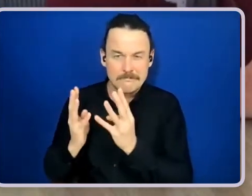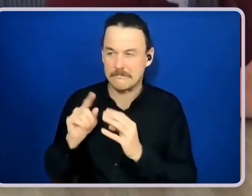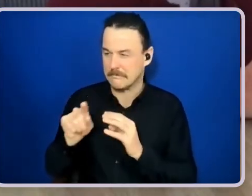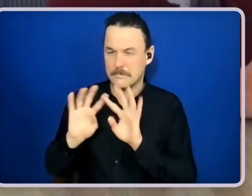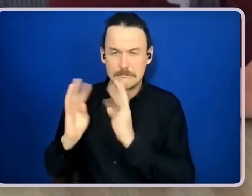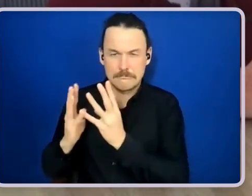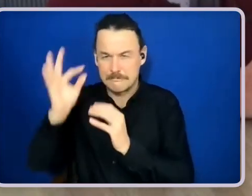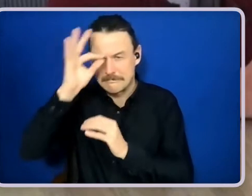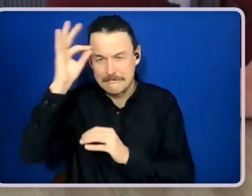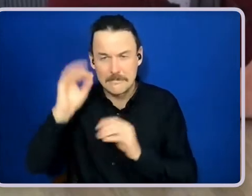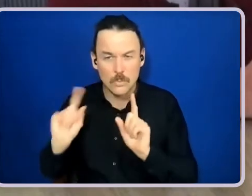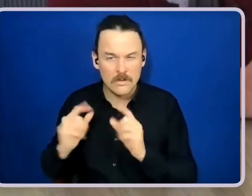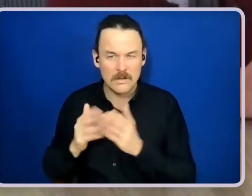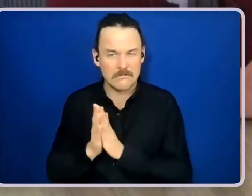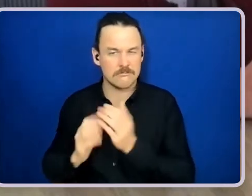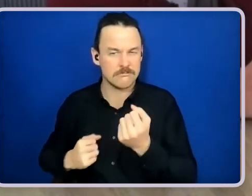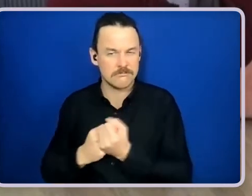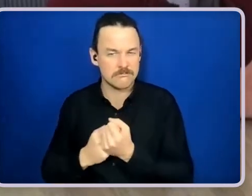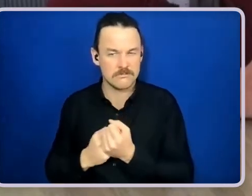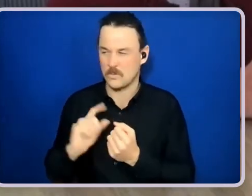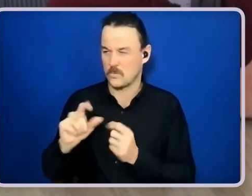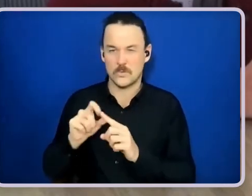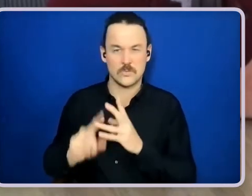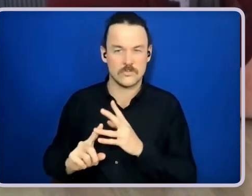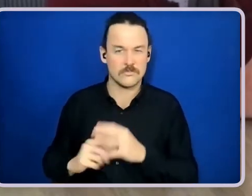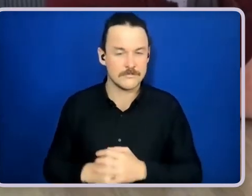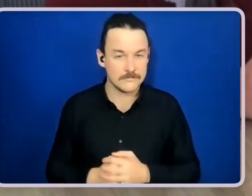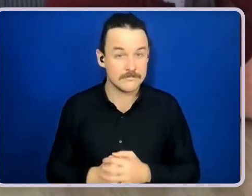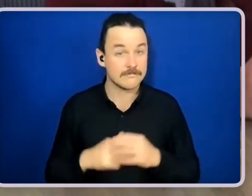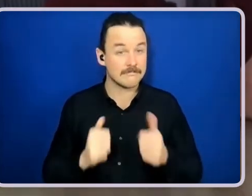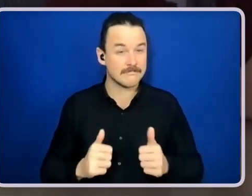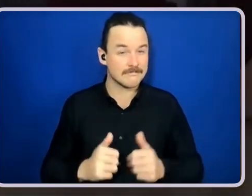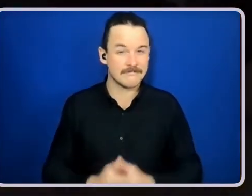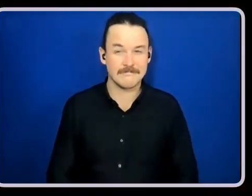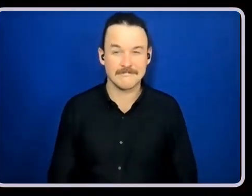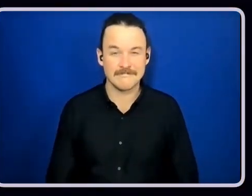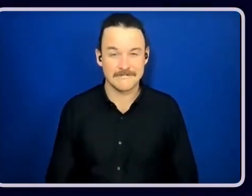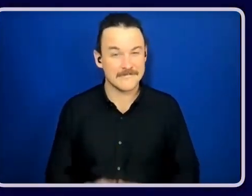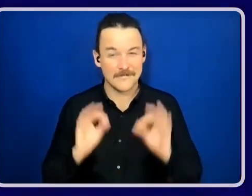how the circle supports you to achieve your goals. Cool. Perfect. Let's do it.